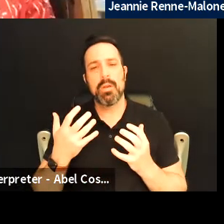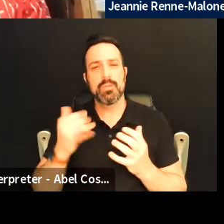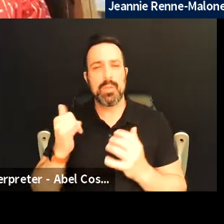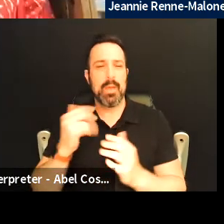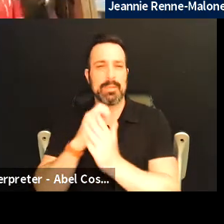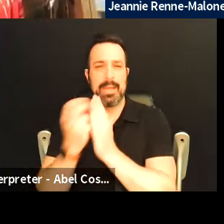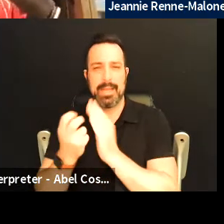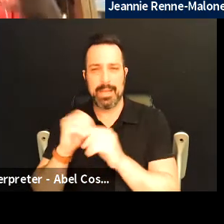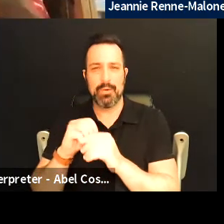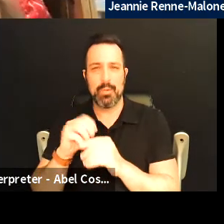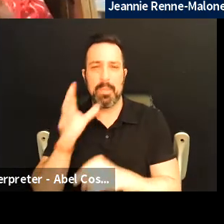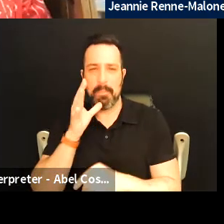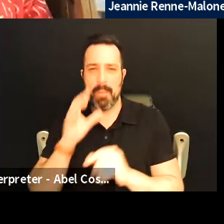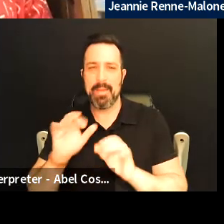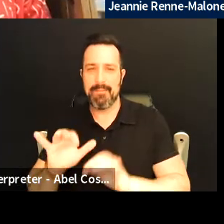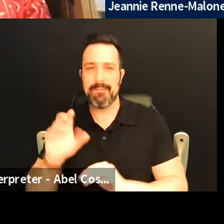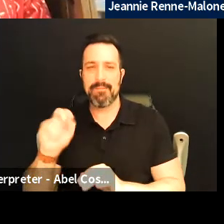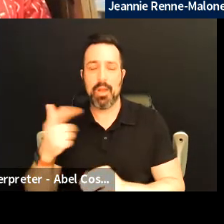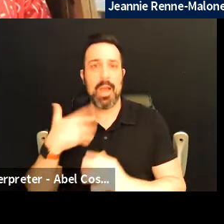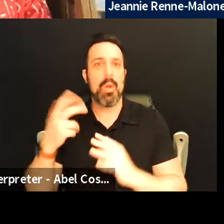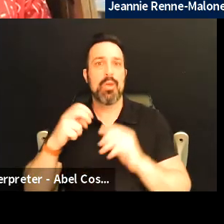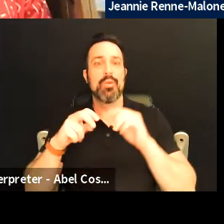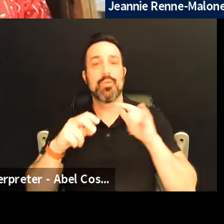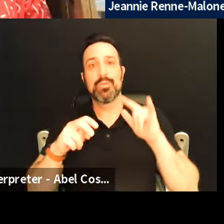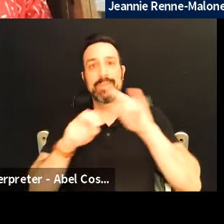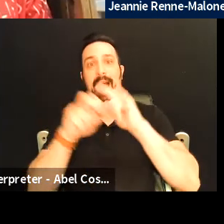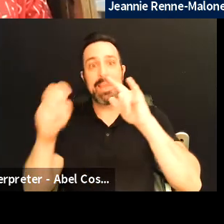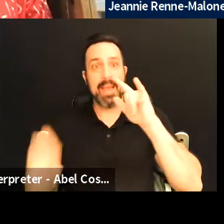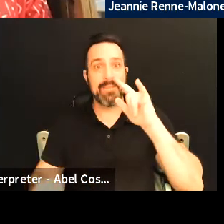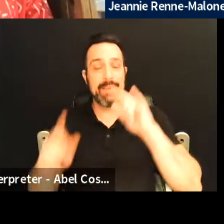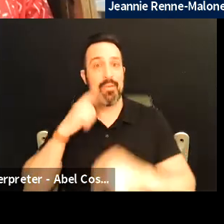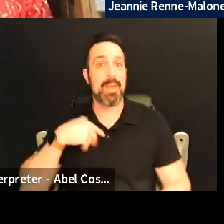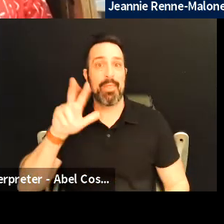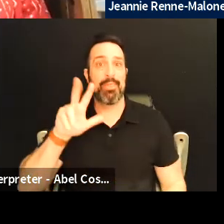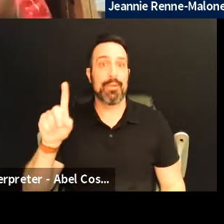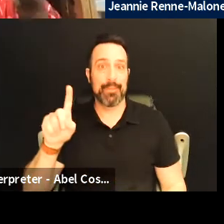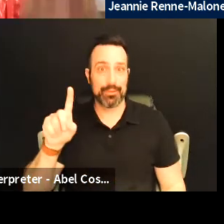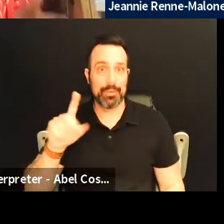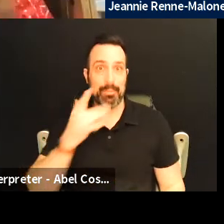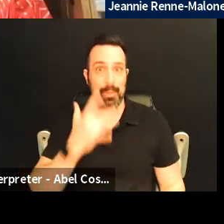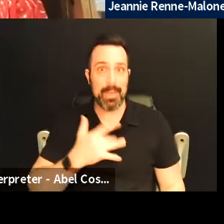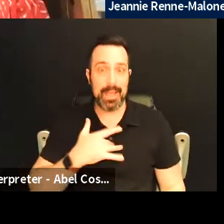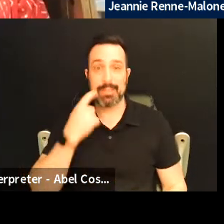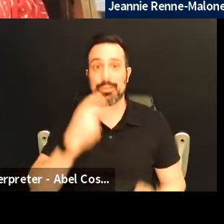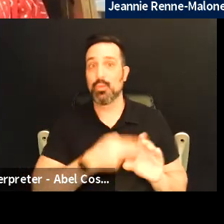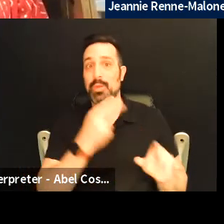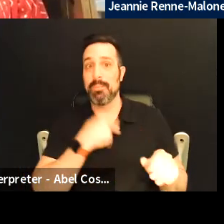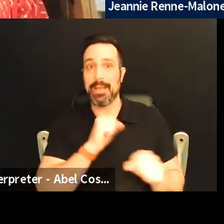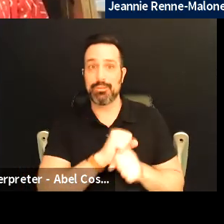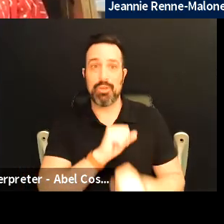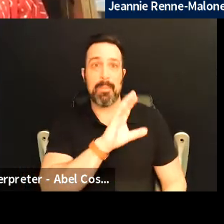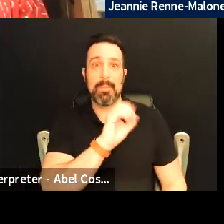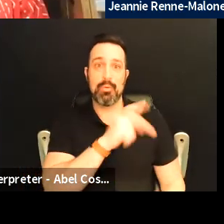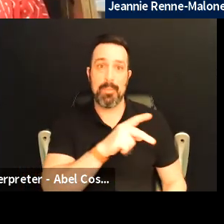into the mommy vlog so I wanted to go skydiving for my 31st birthday and I had just quit my job in corporate America